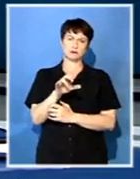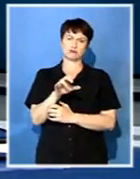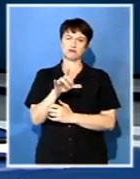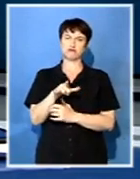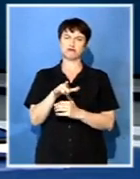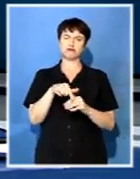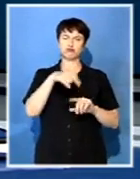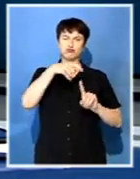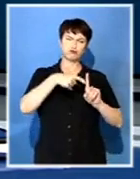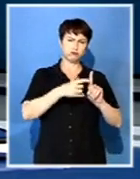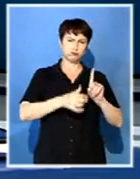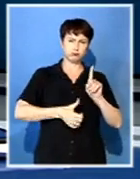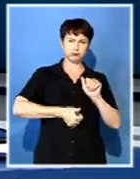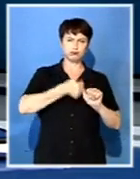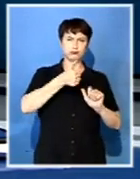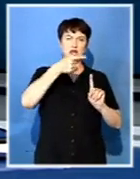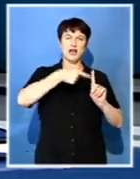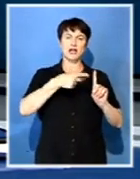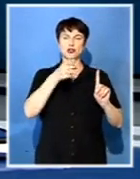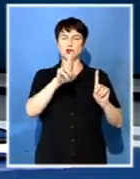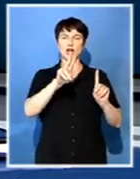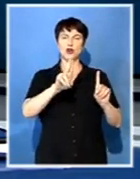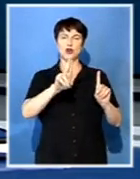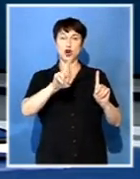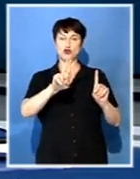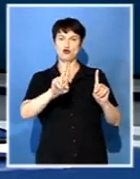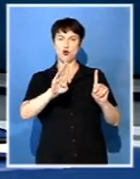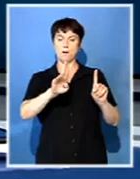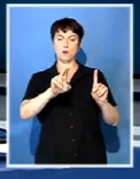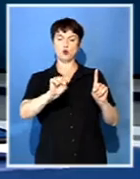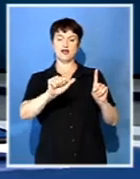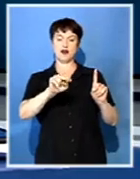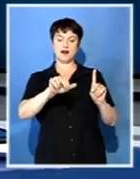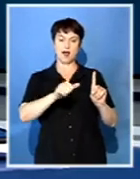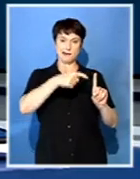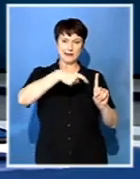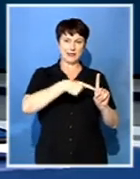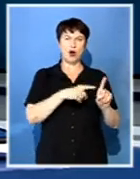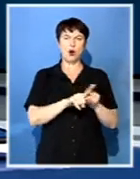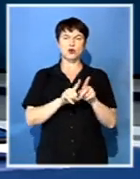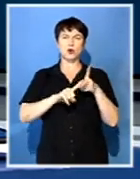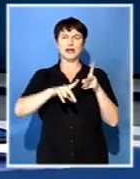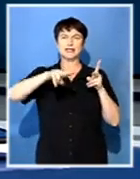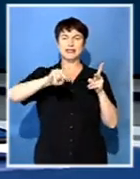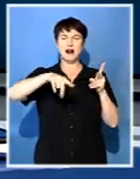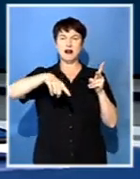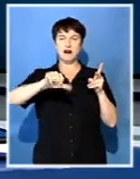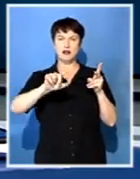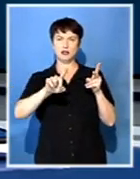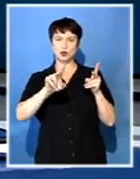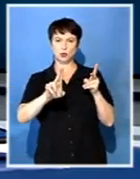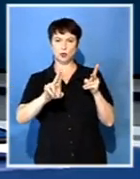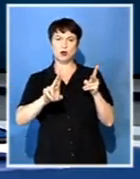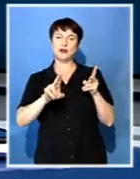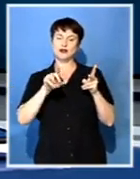founding fathers, Dr. W.B. Rabosana, and later travelled to the Ngada Great Place in Willow Vale to meet with